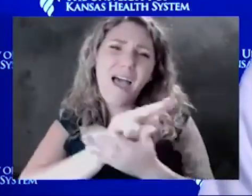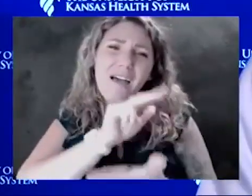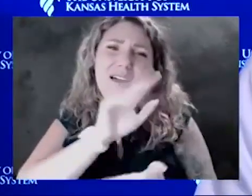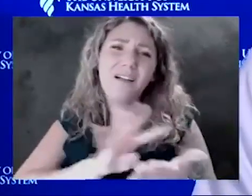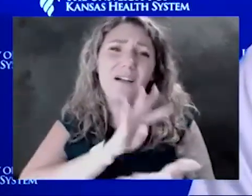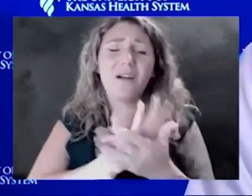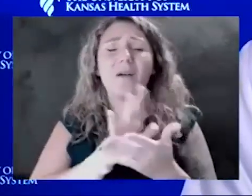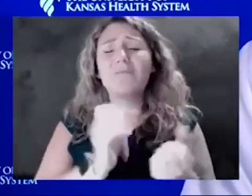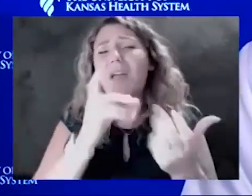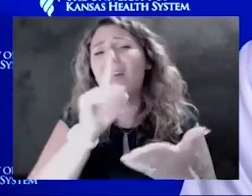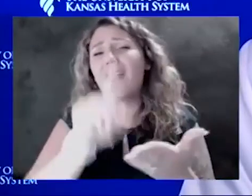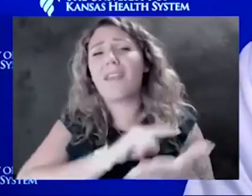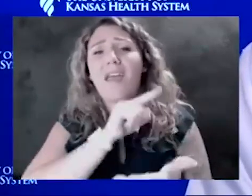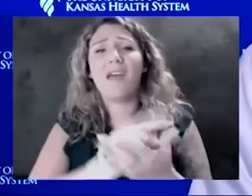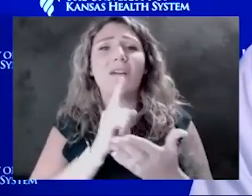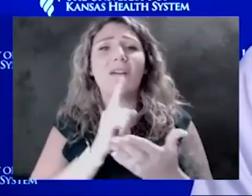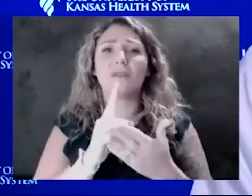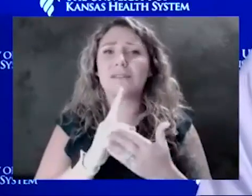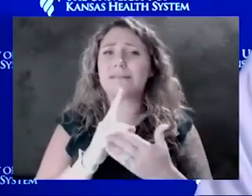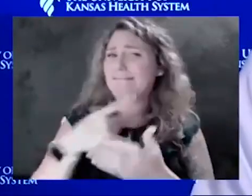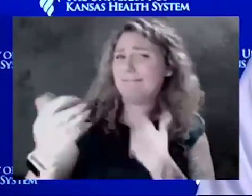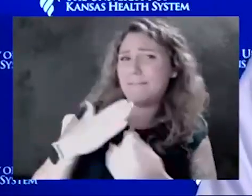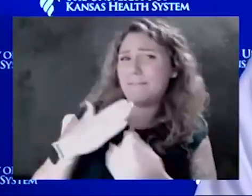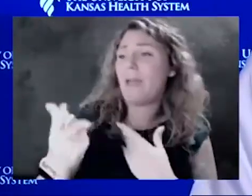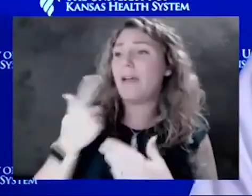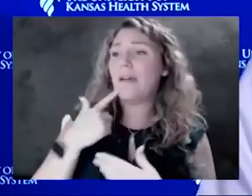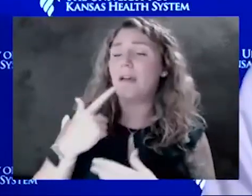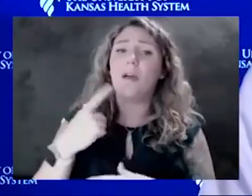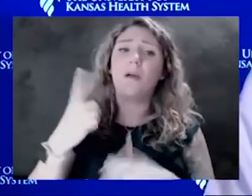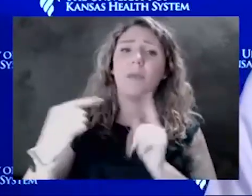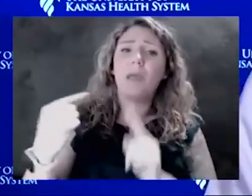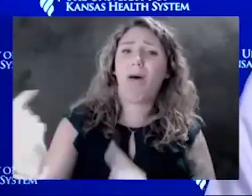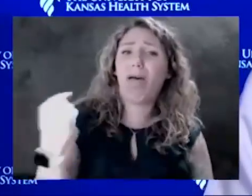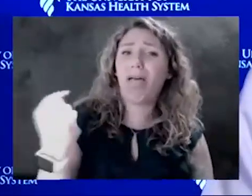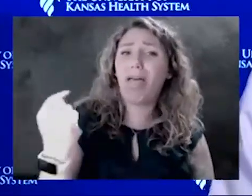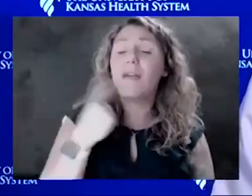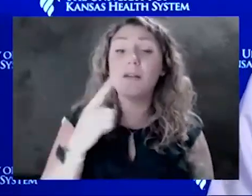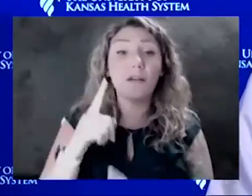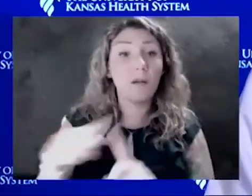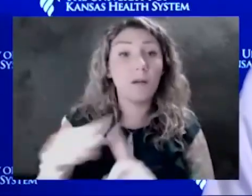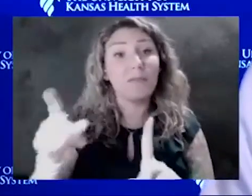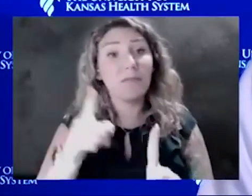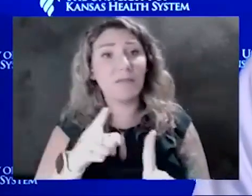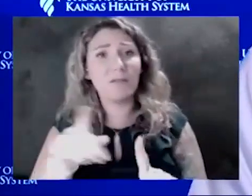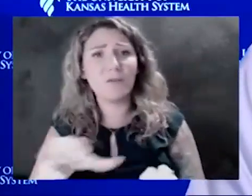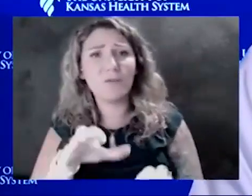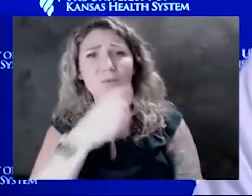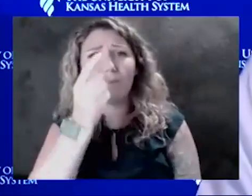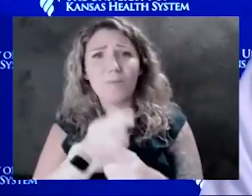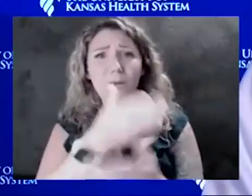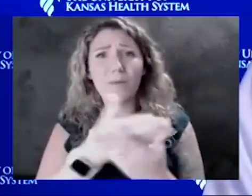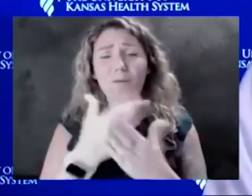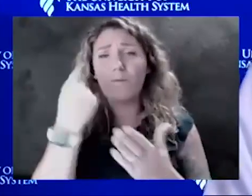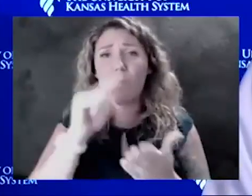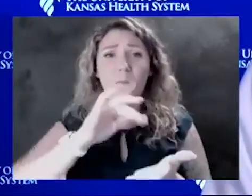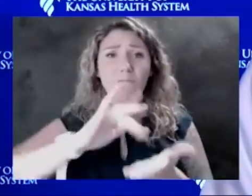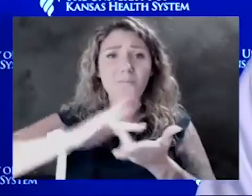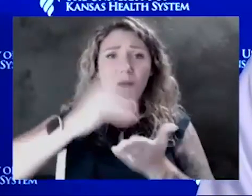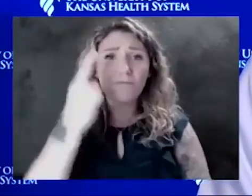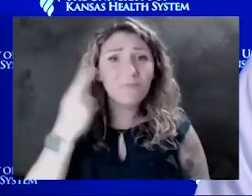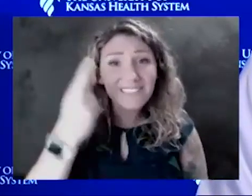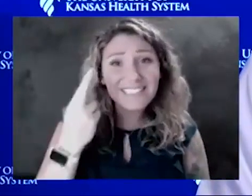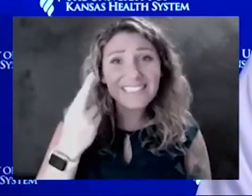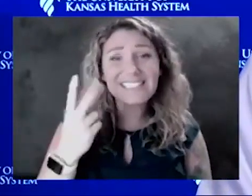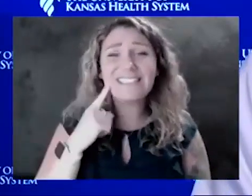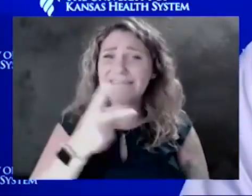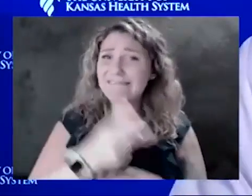you know, other attacks to do the right thing for medical purposes to keep you and your family safe,